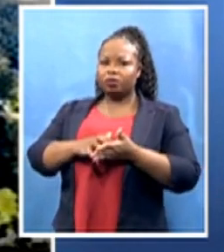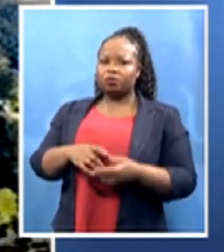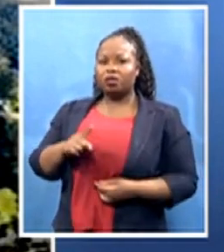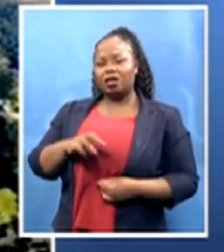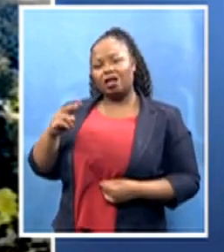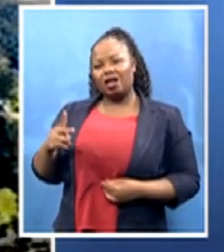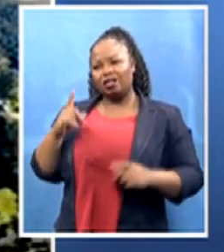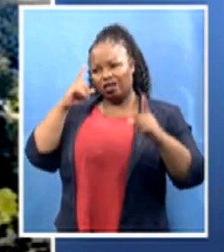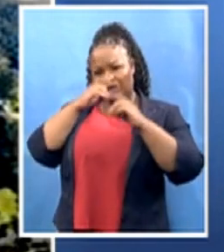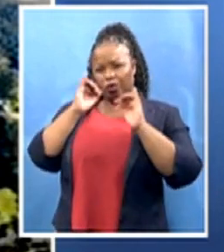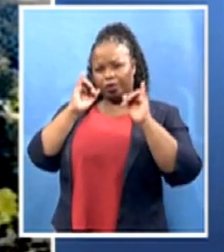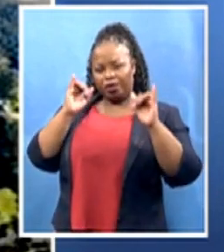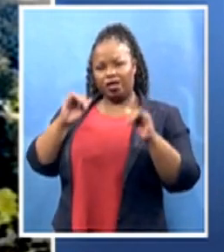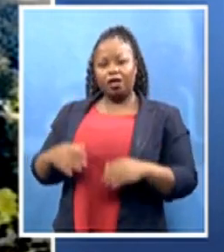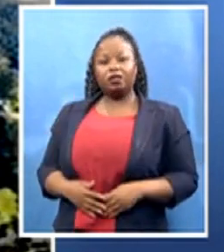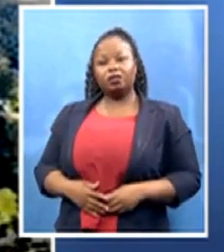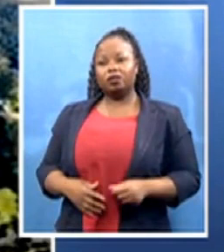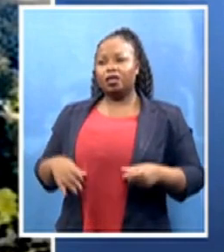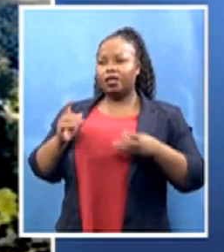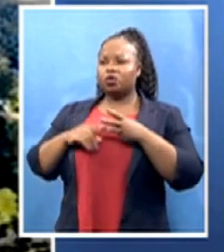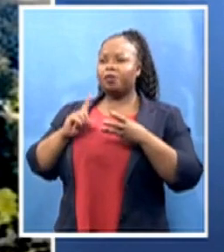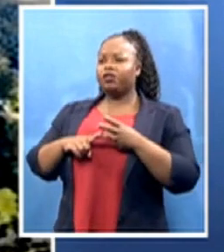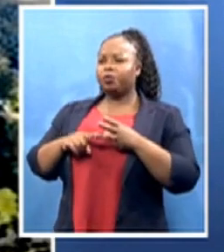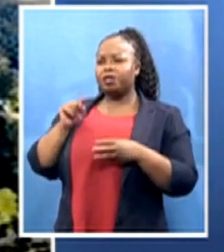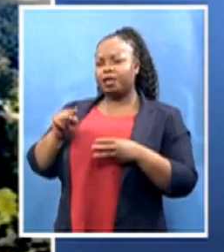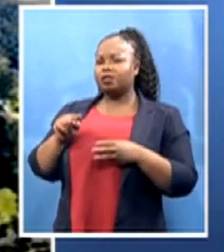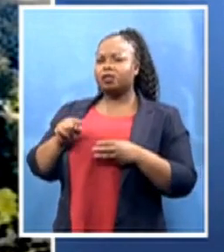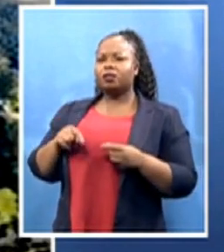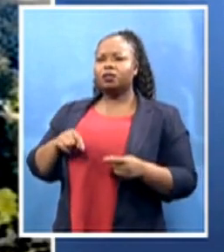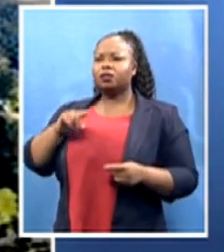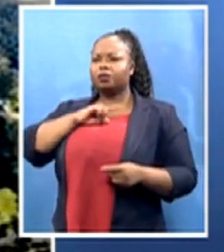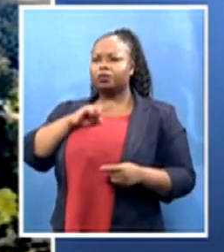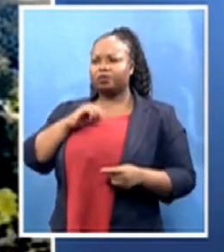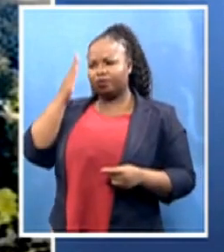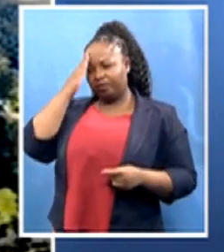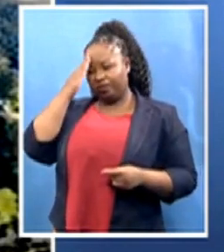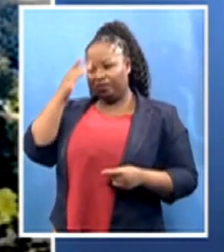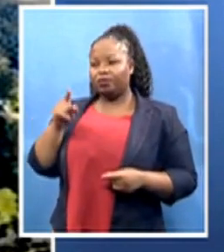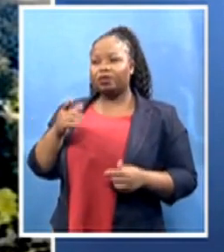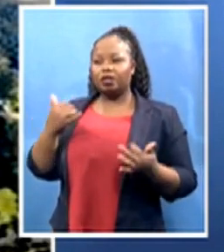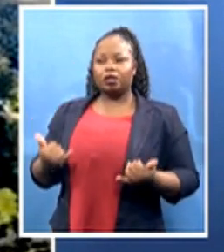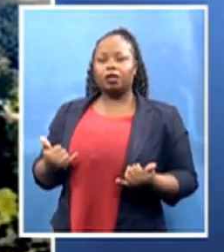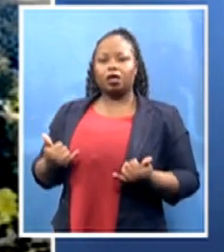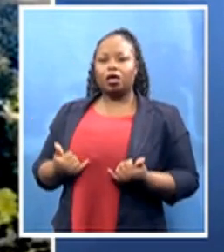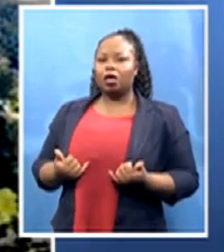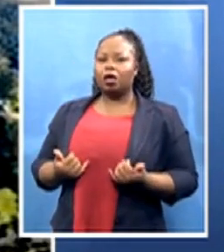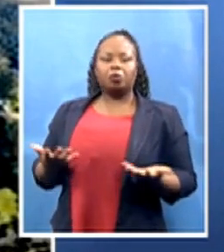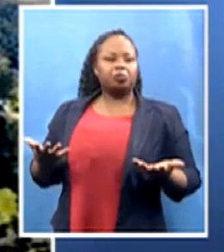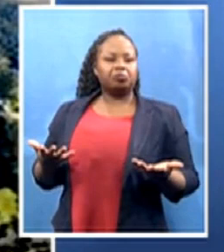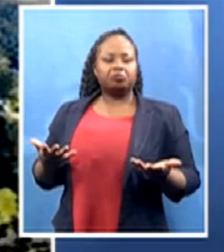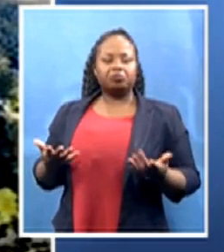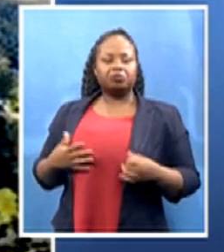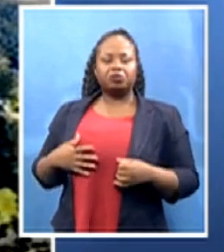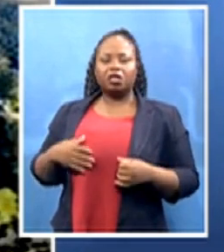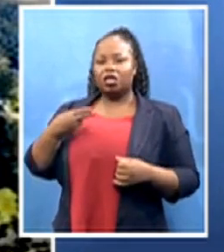we know that currently that there's no contraindication to HIV, to TB, to people